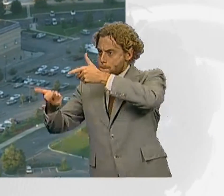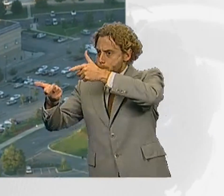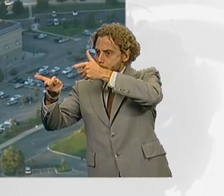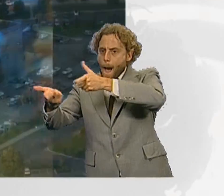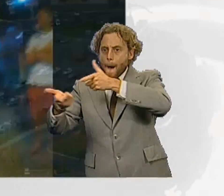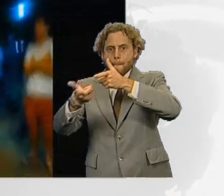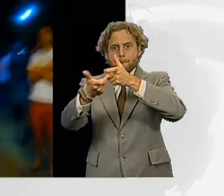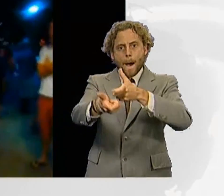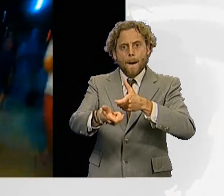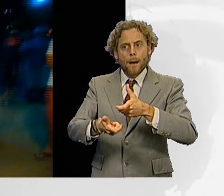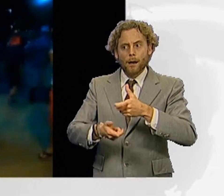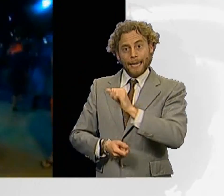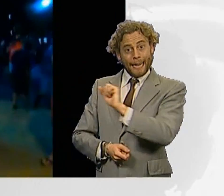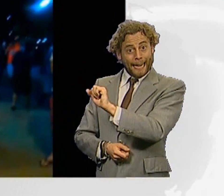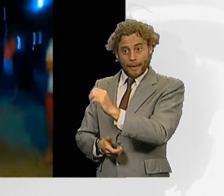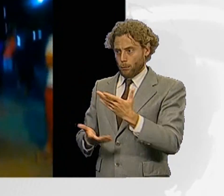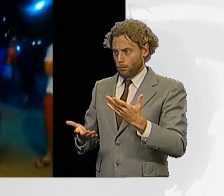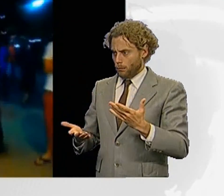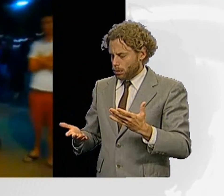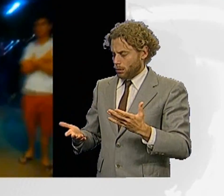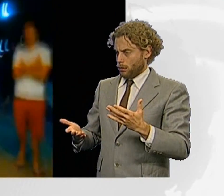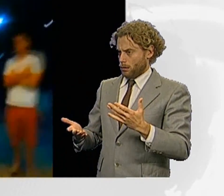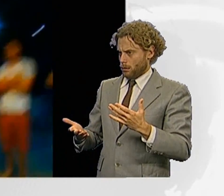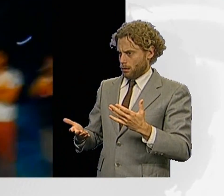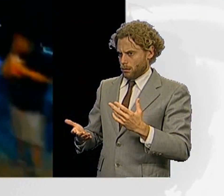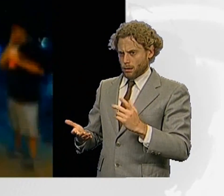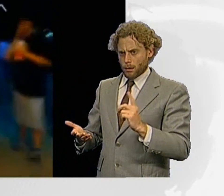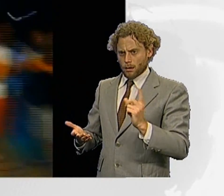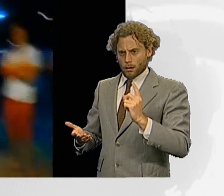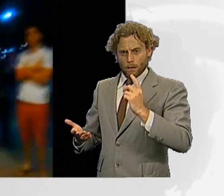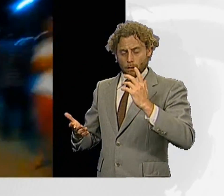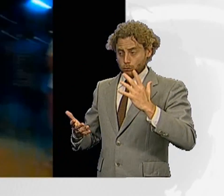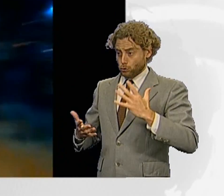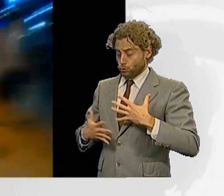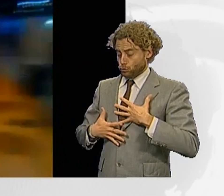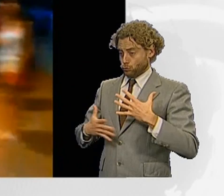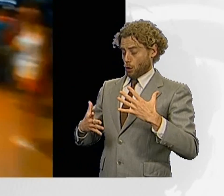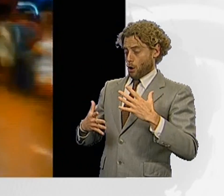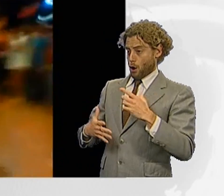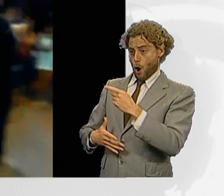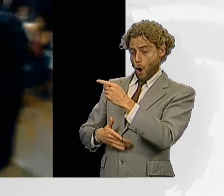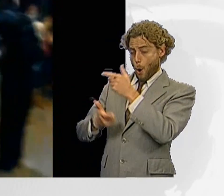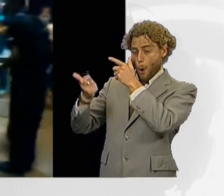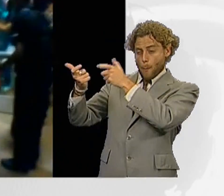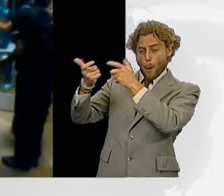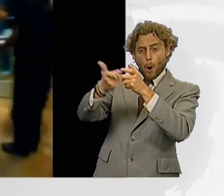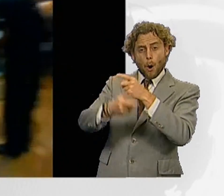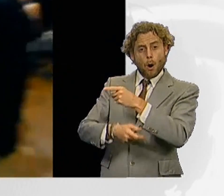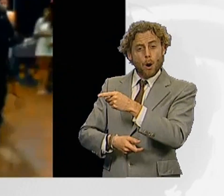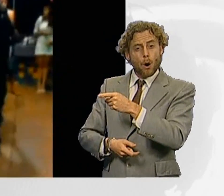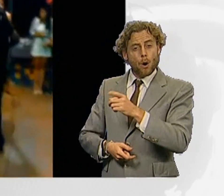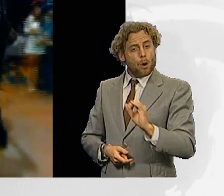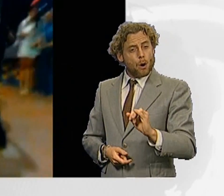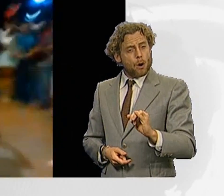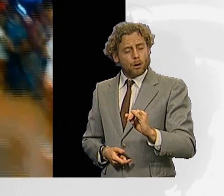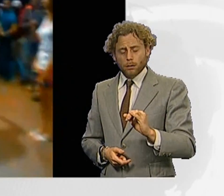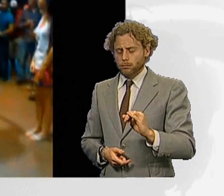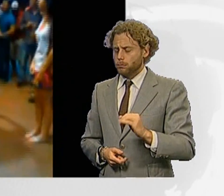like... I'd never seen anything like it in his life. I mean, it was very bad with his